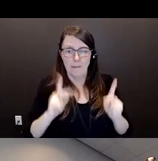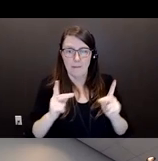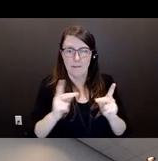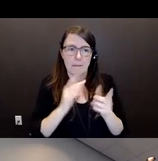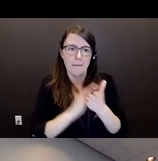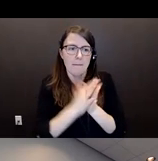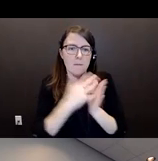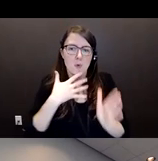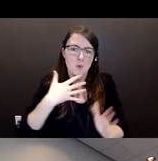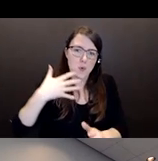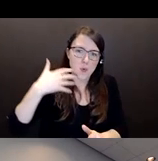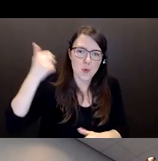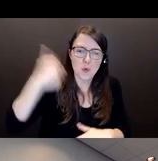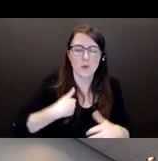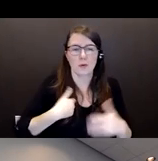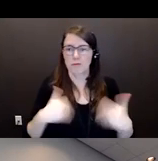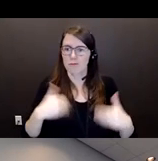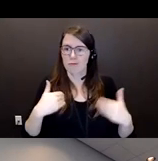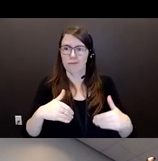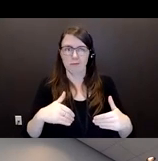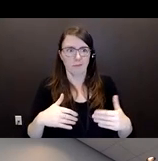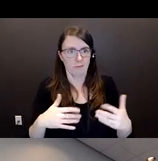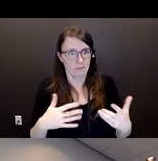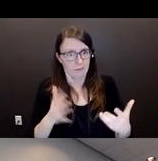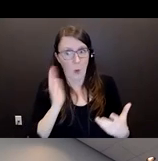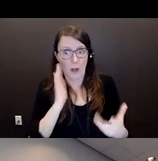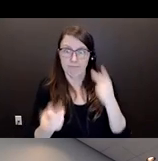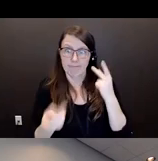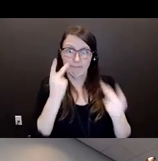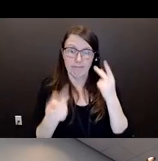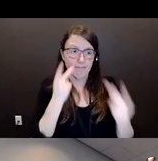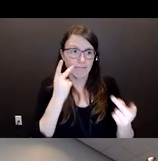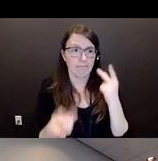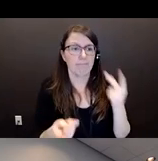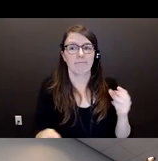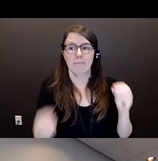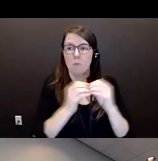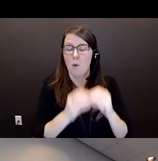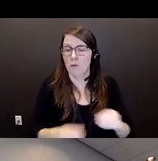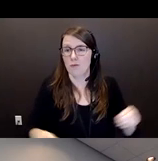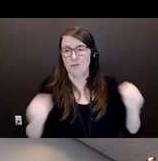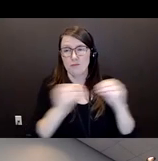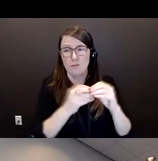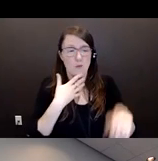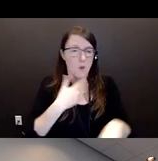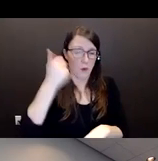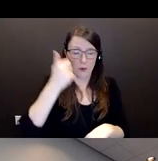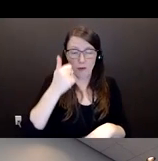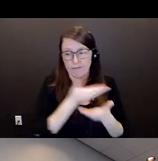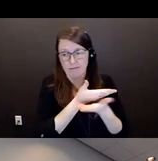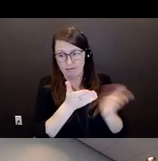way it is that we unfortunately are going to see more gone persons being victimized.